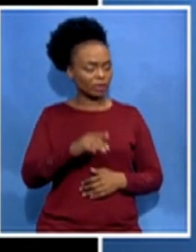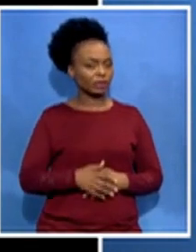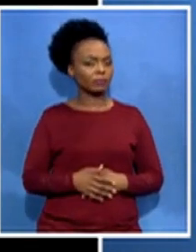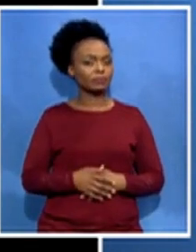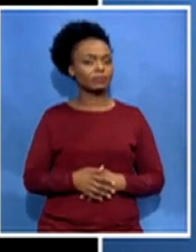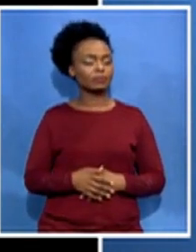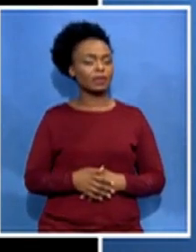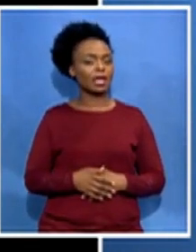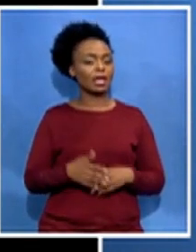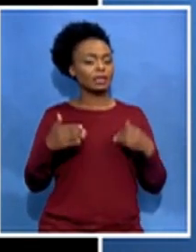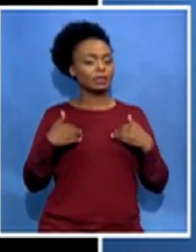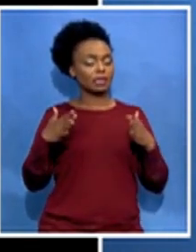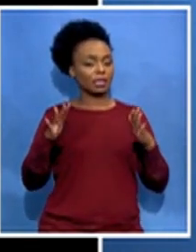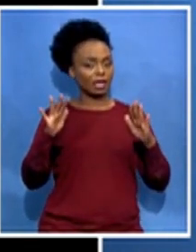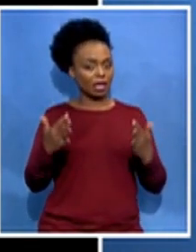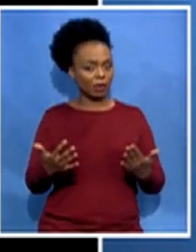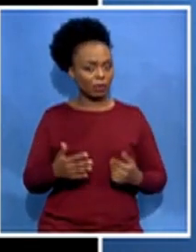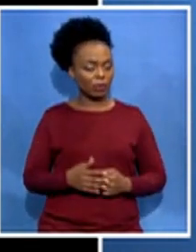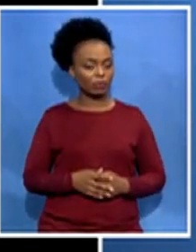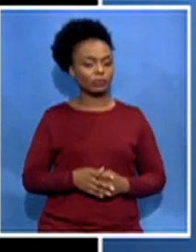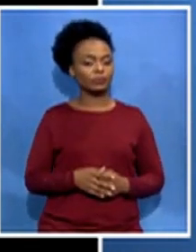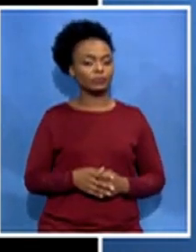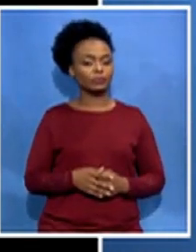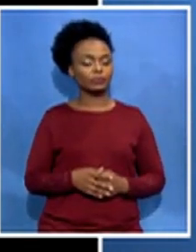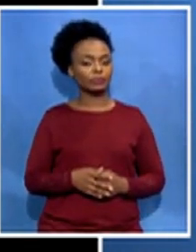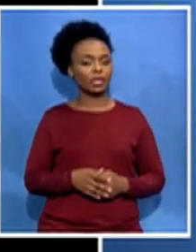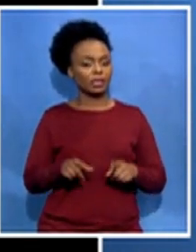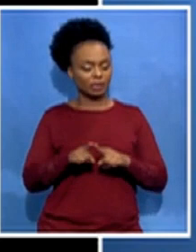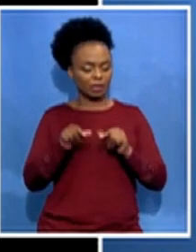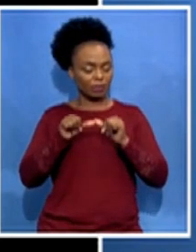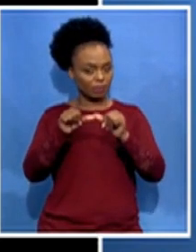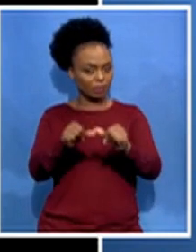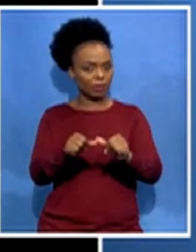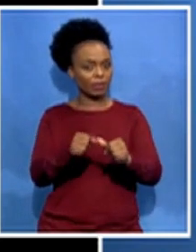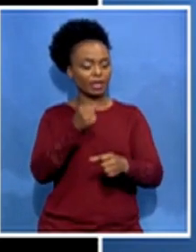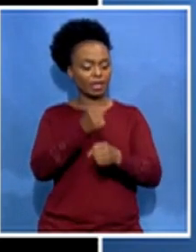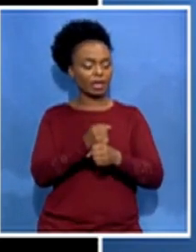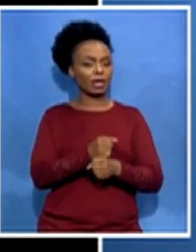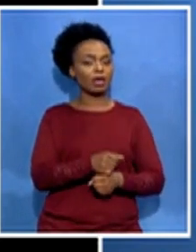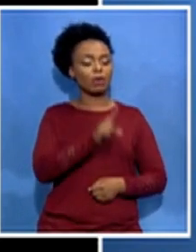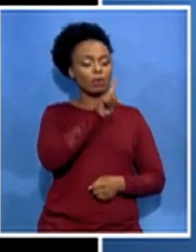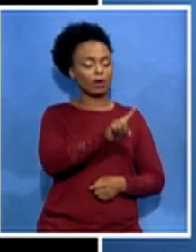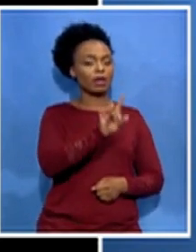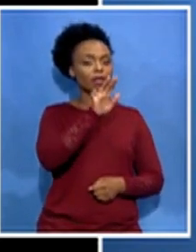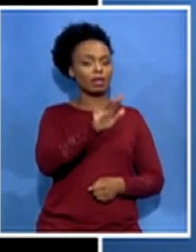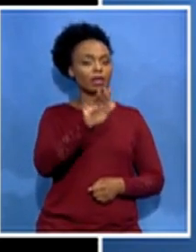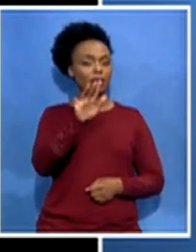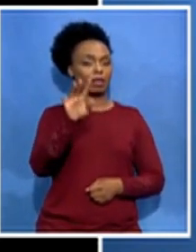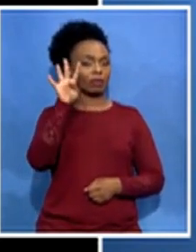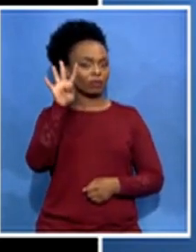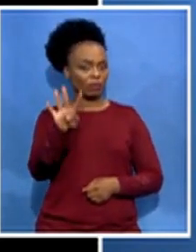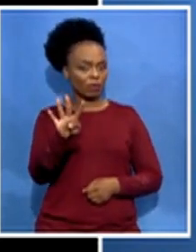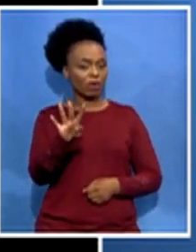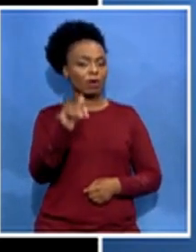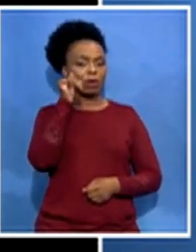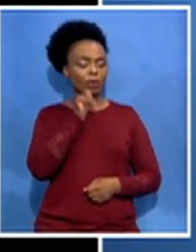escalated in 1994 when the plane of the president of rwanda who was a who